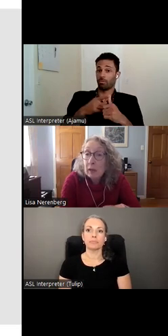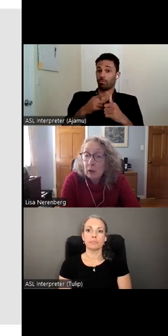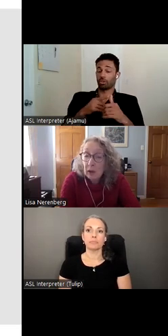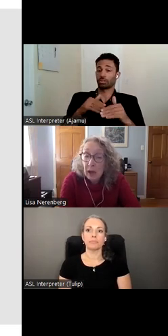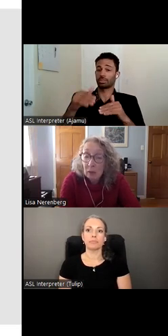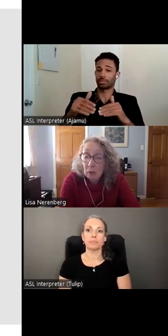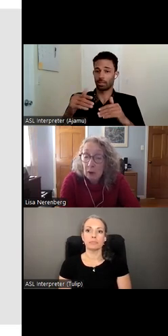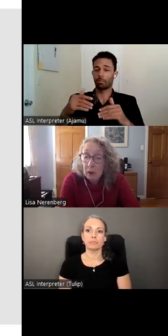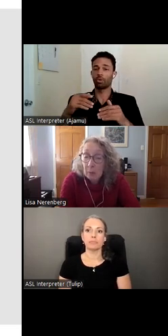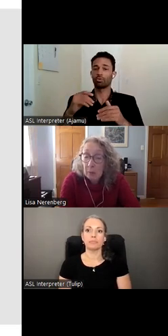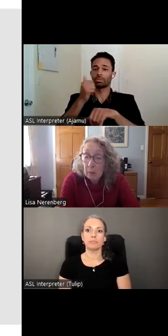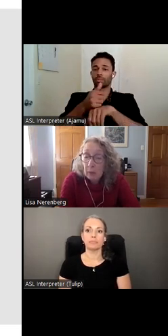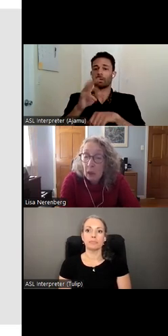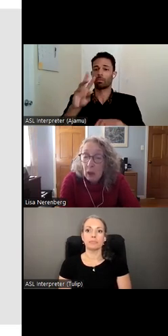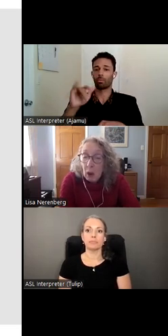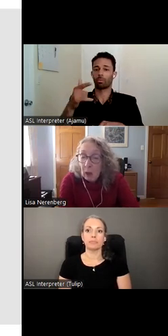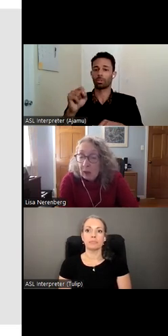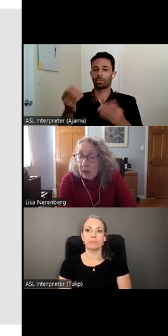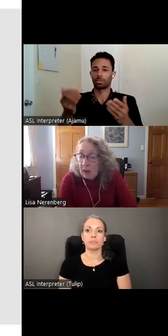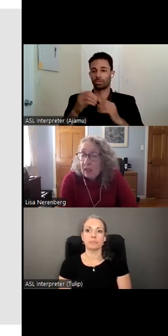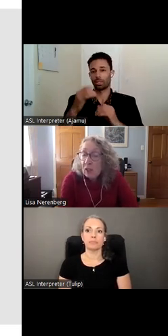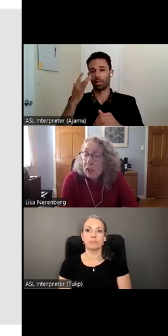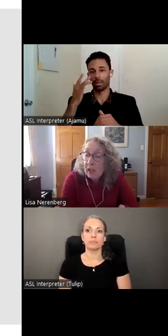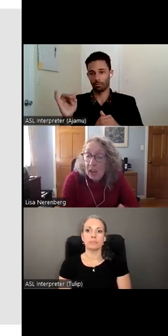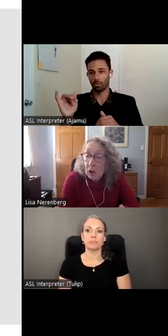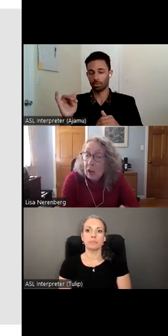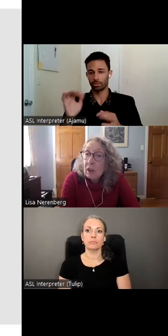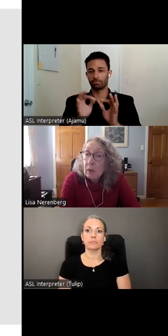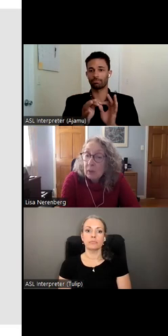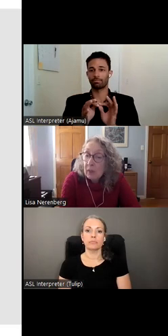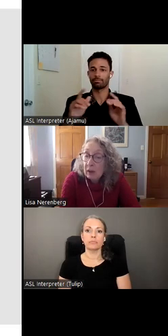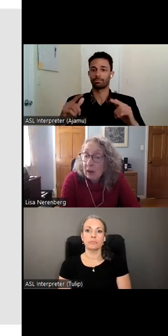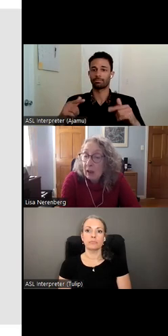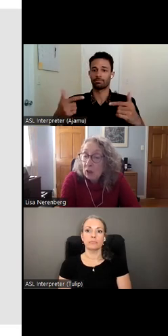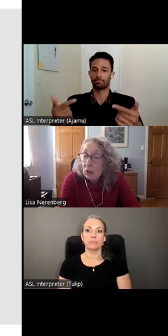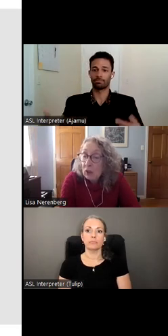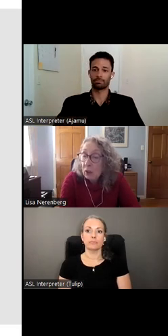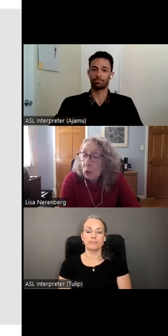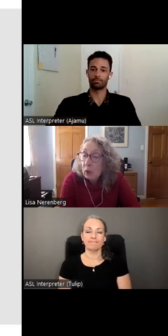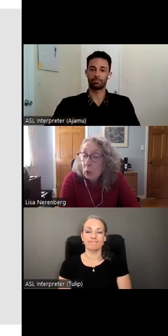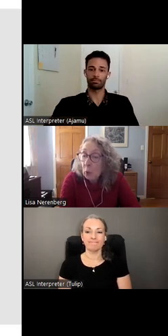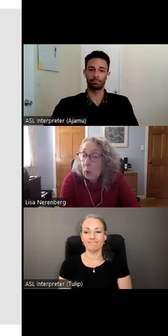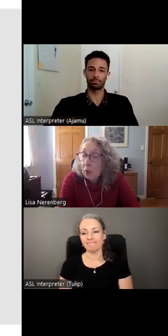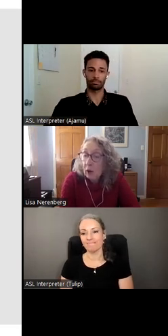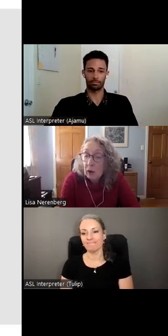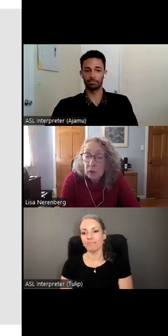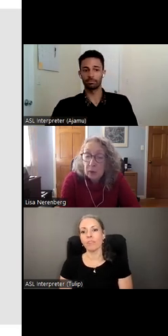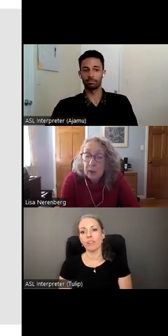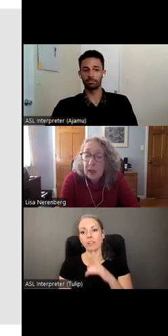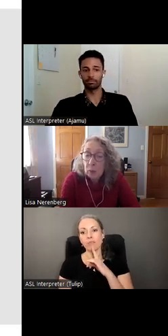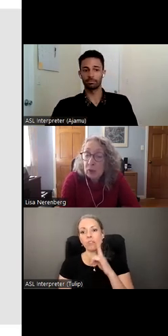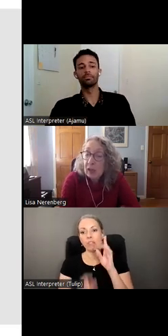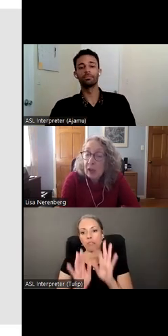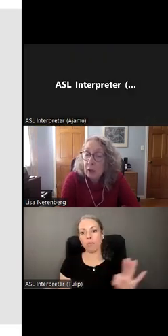a wings here in california we also have a section on caregiving that acknowledges the critical role that caregivers